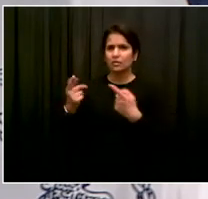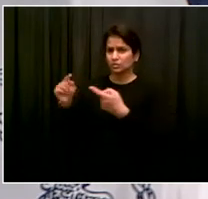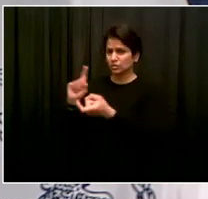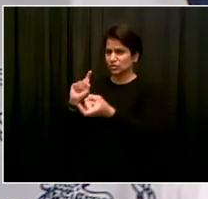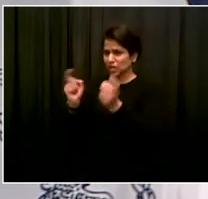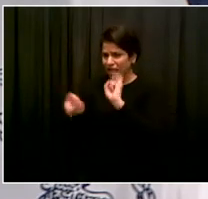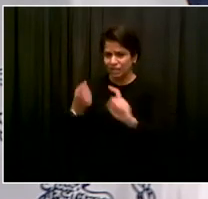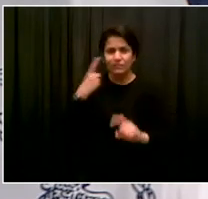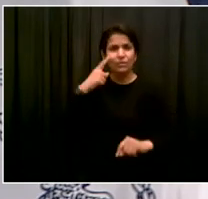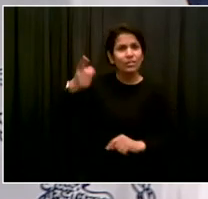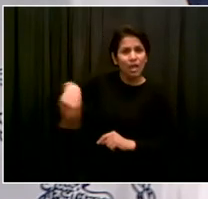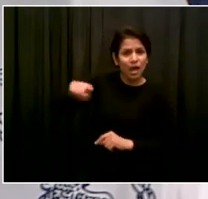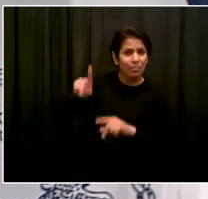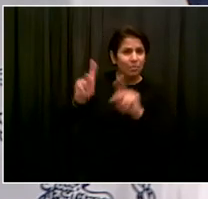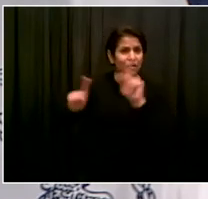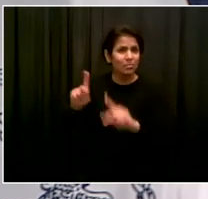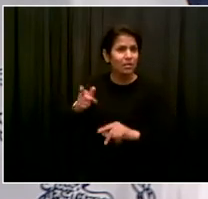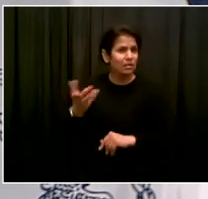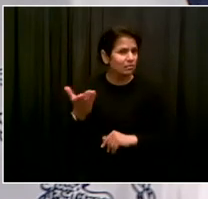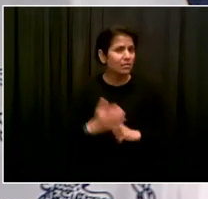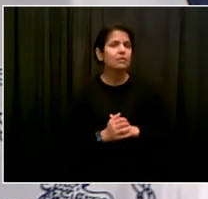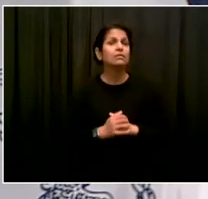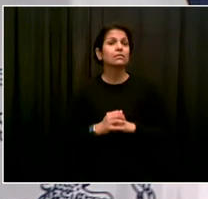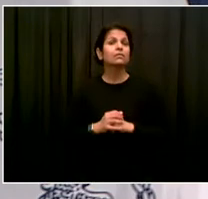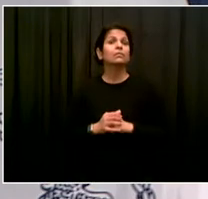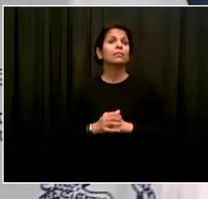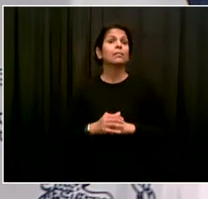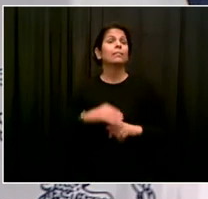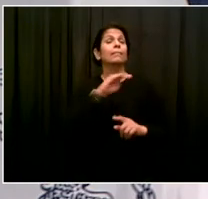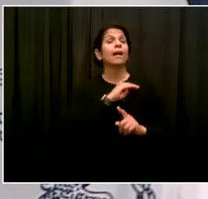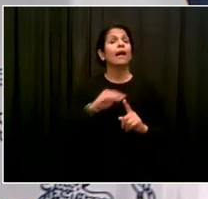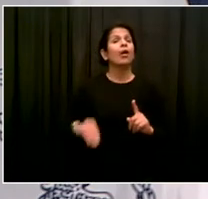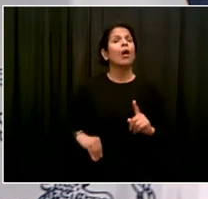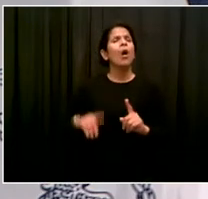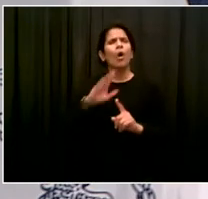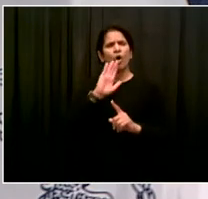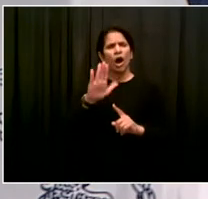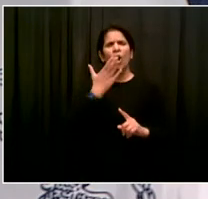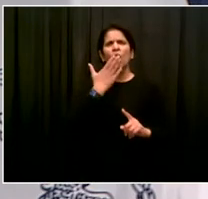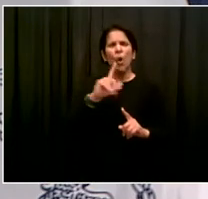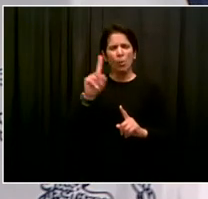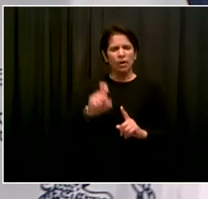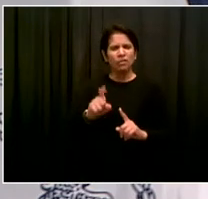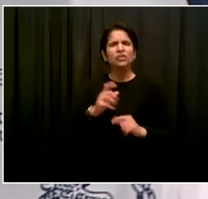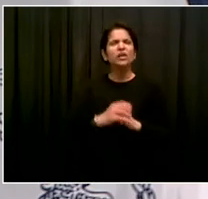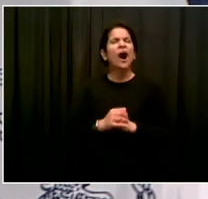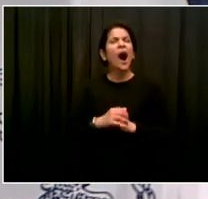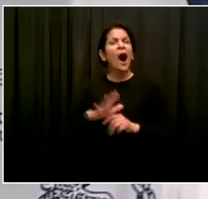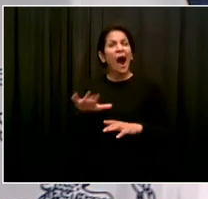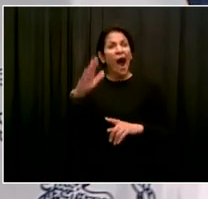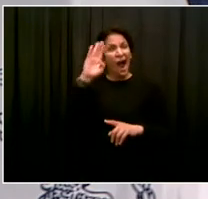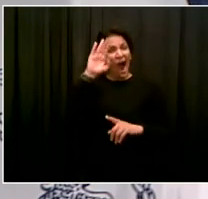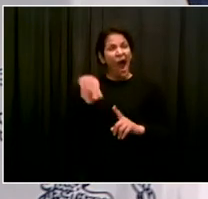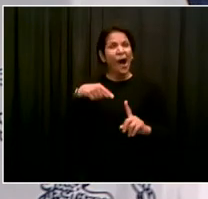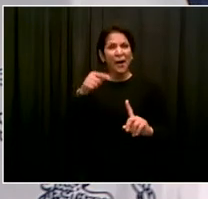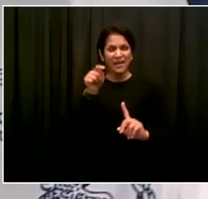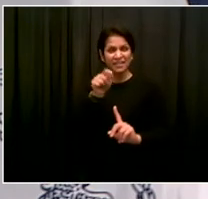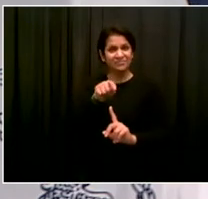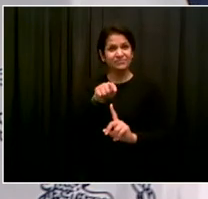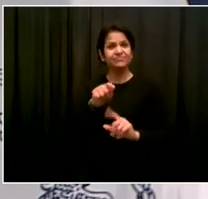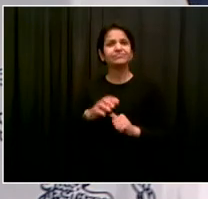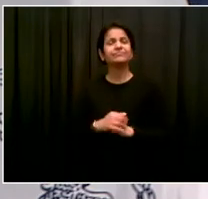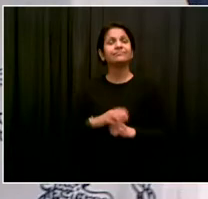and I'll turn to the Chancellor, Katie is saying we're every day reconstructing coming out of the pandemic